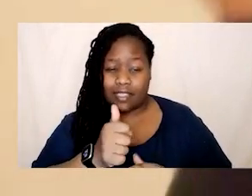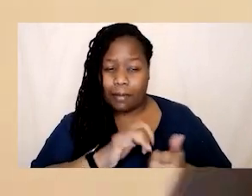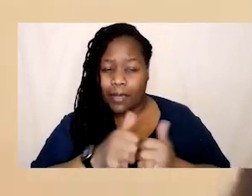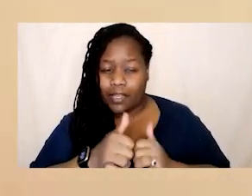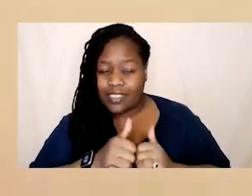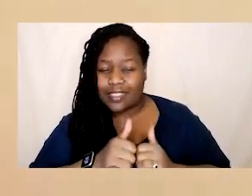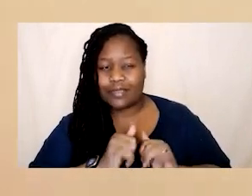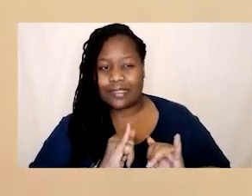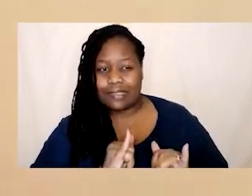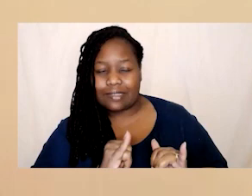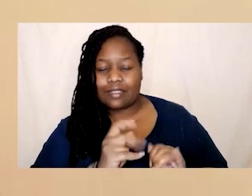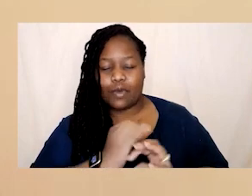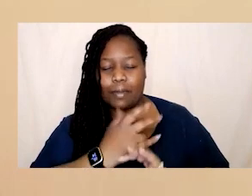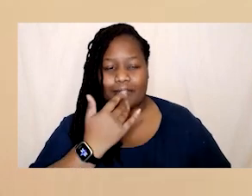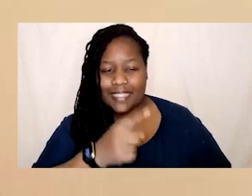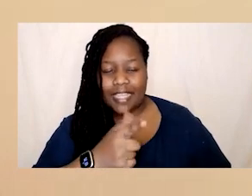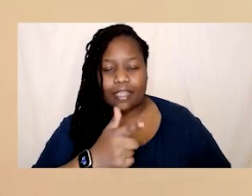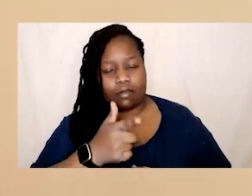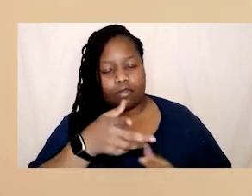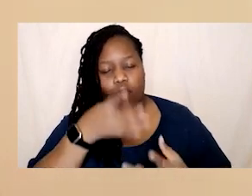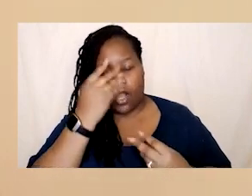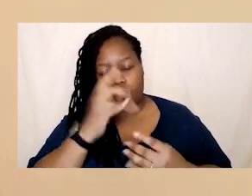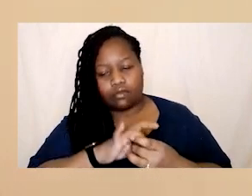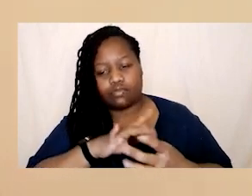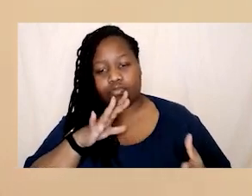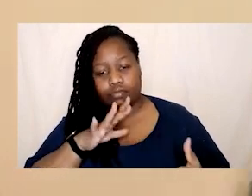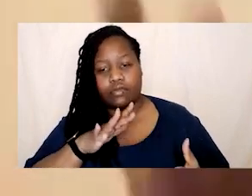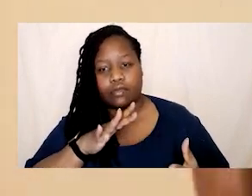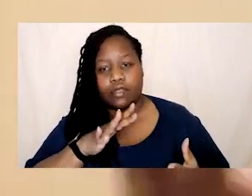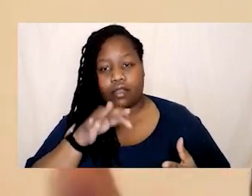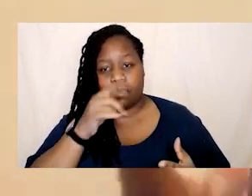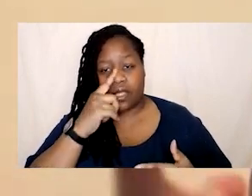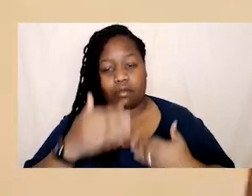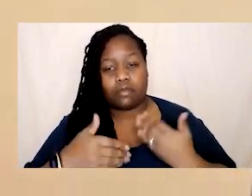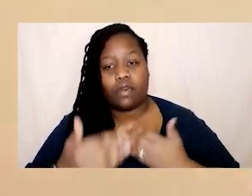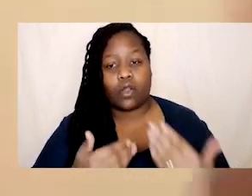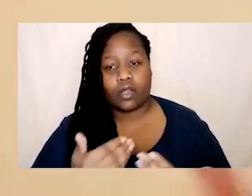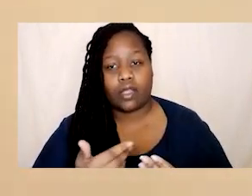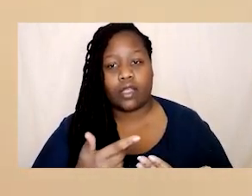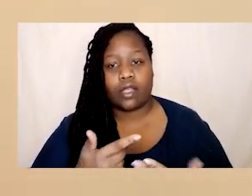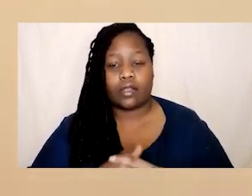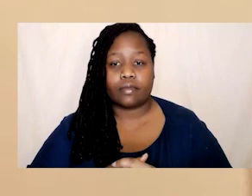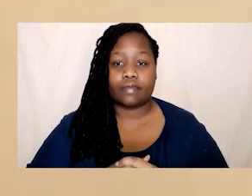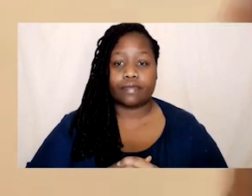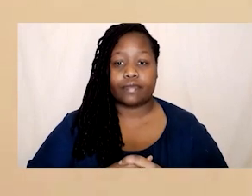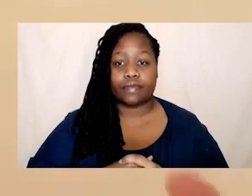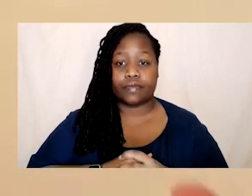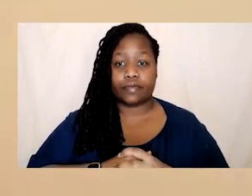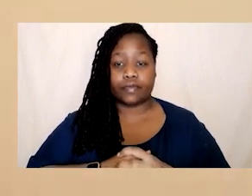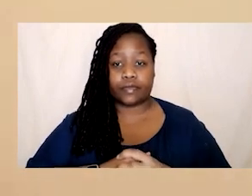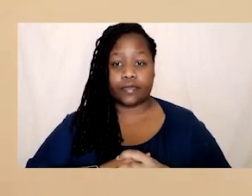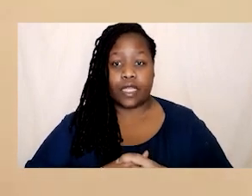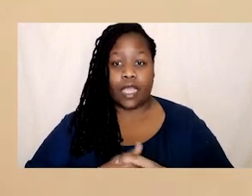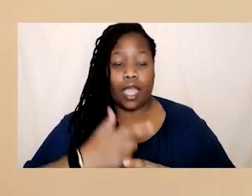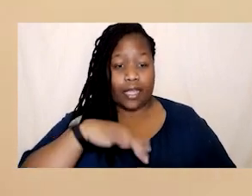make mistakes we we learn from them um um because I don't want it to be about me and I didn't have I never wanted to be the about the show